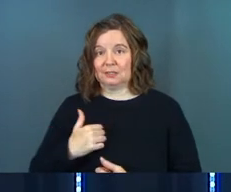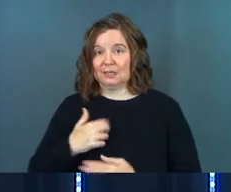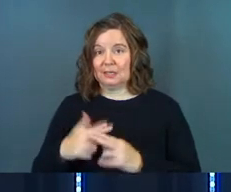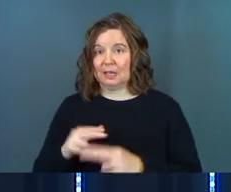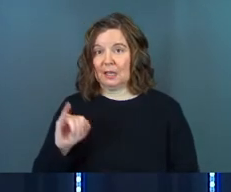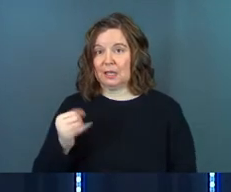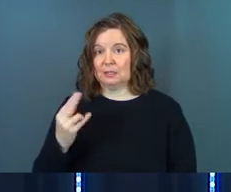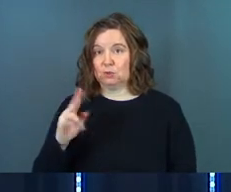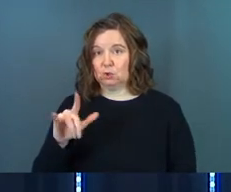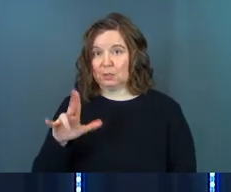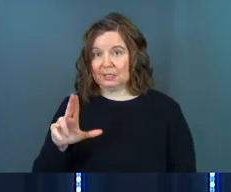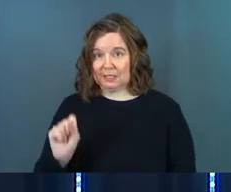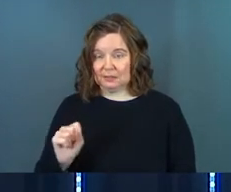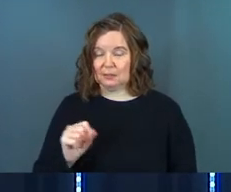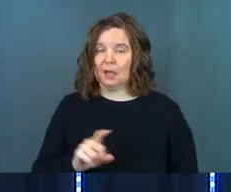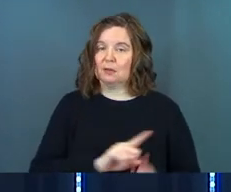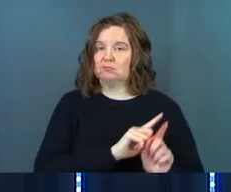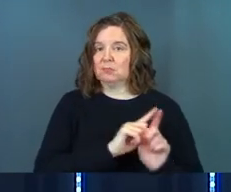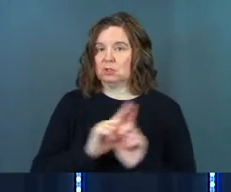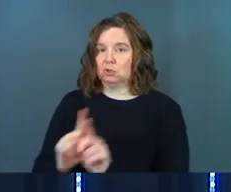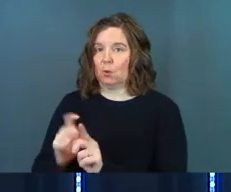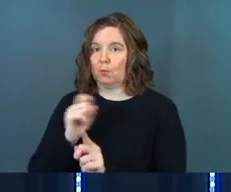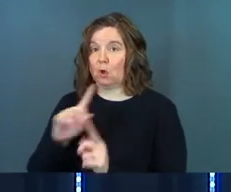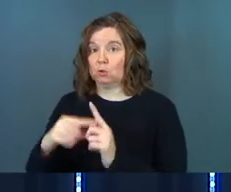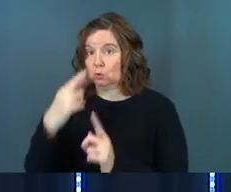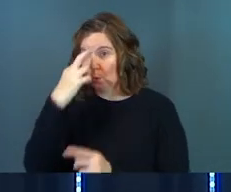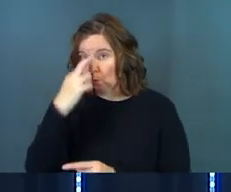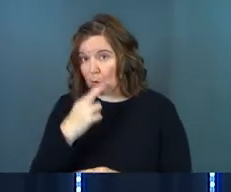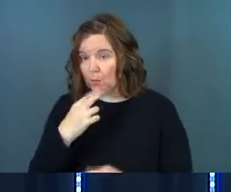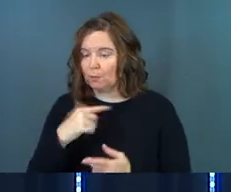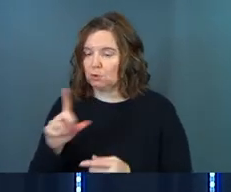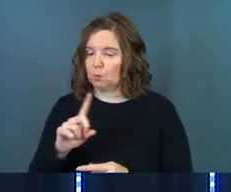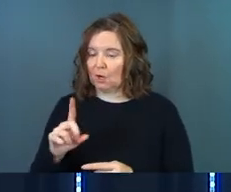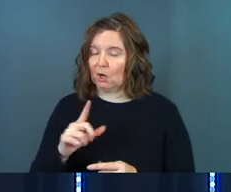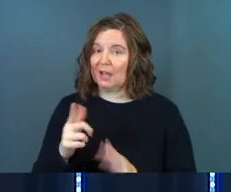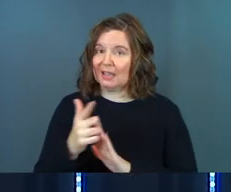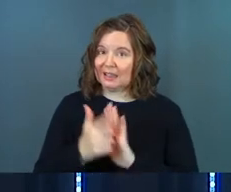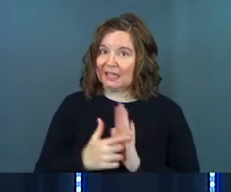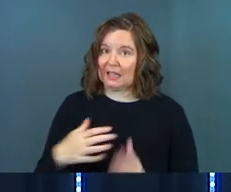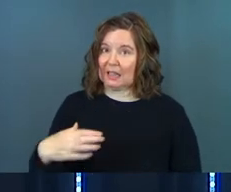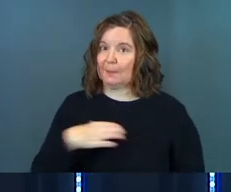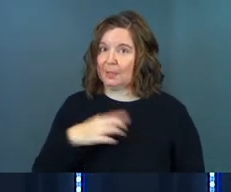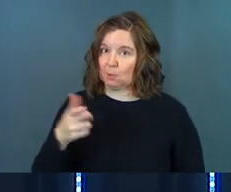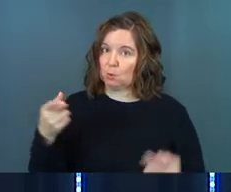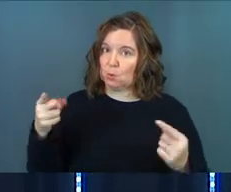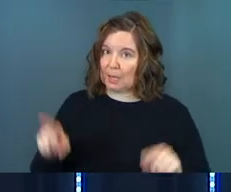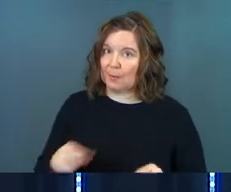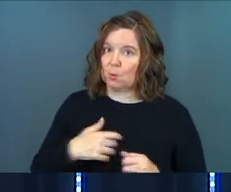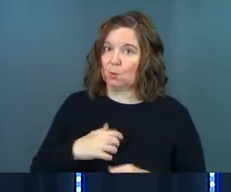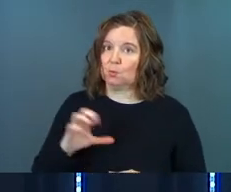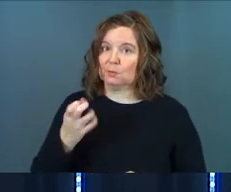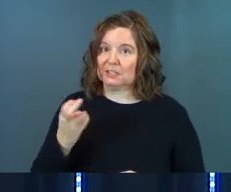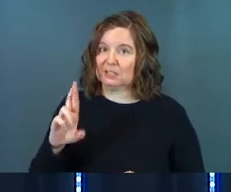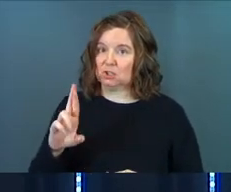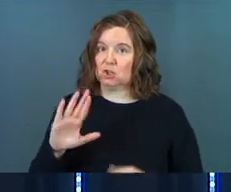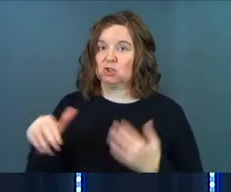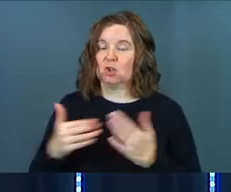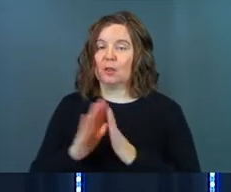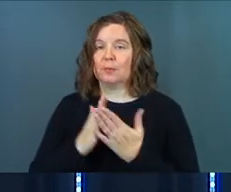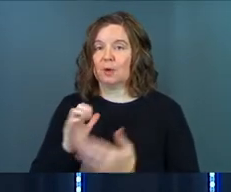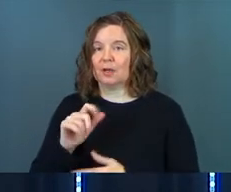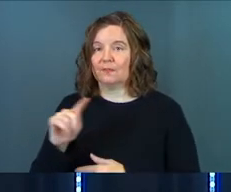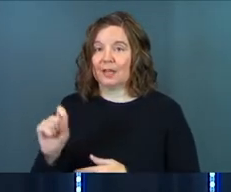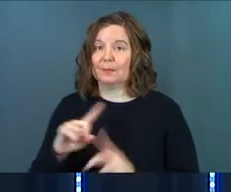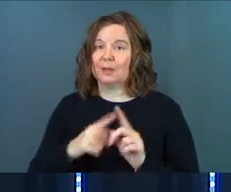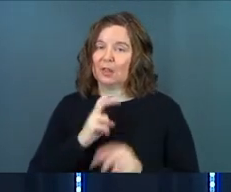Julius, and he escorts Paul all the way to Rome, which is where his legal appeal is supposed to happen with Caesar. It's all in the book